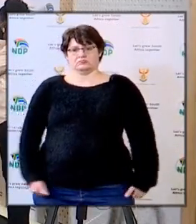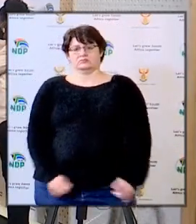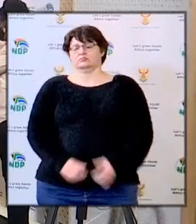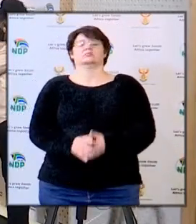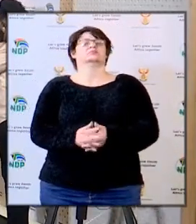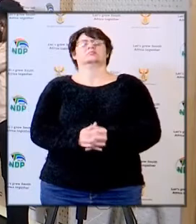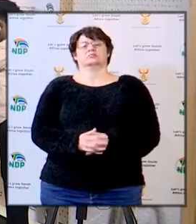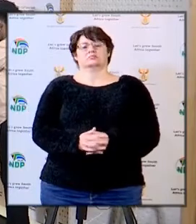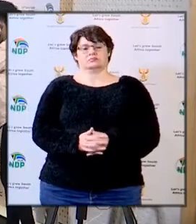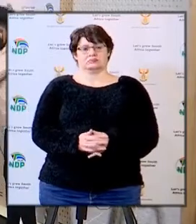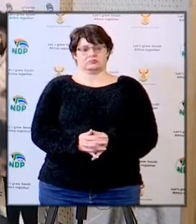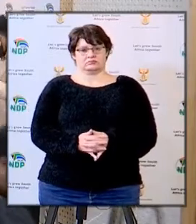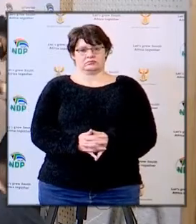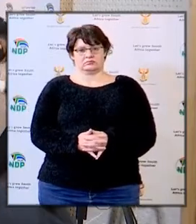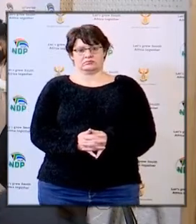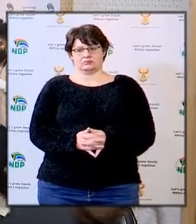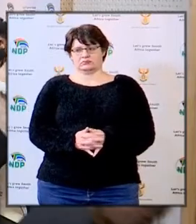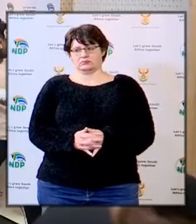thank you